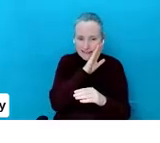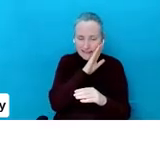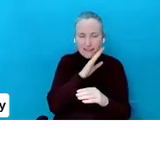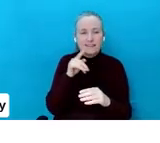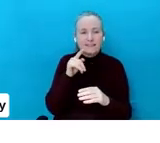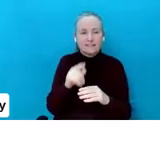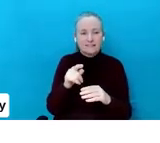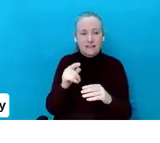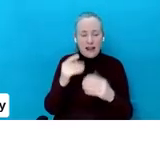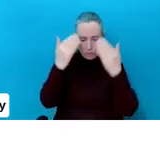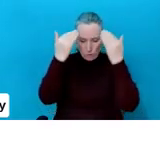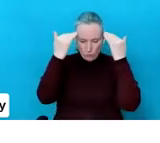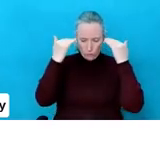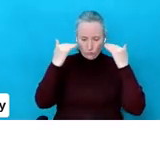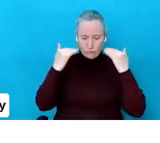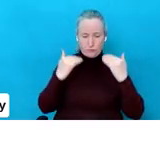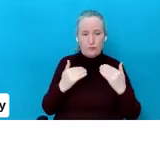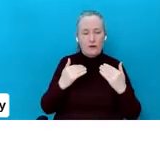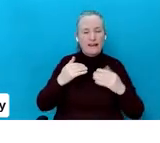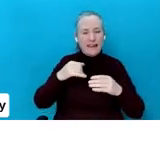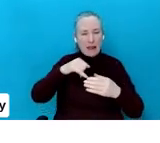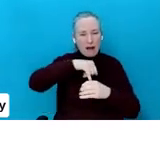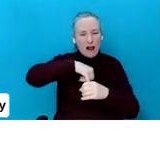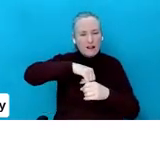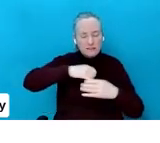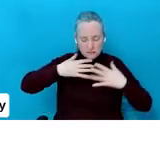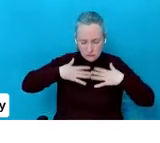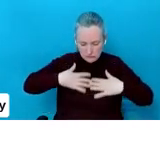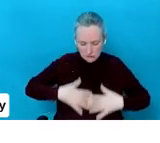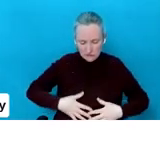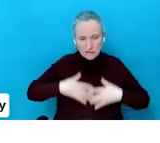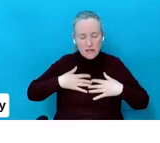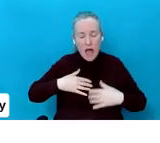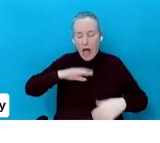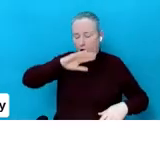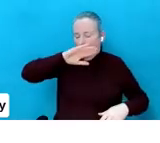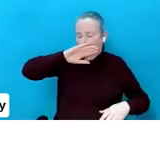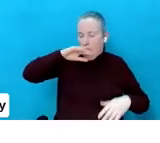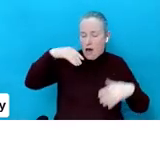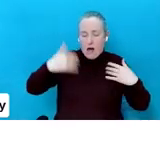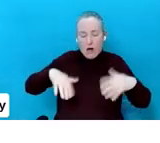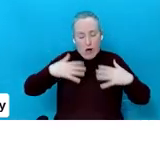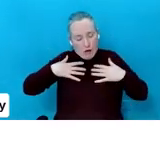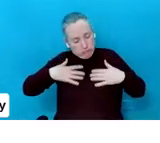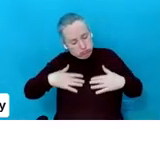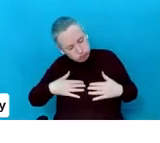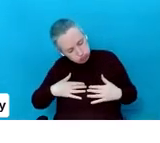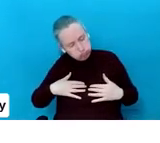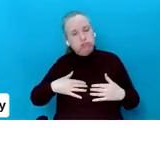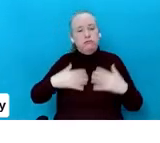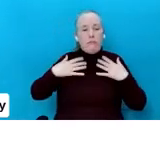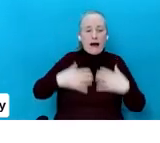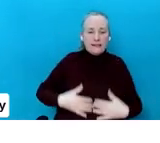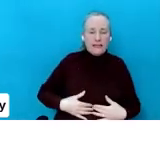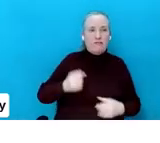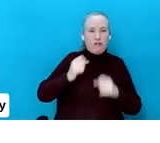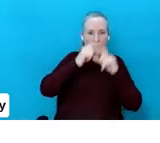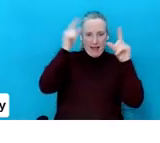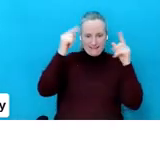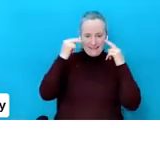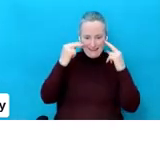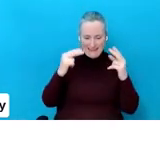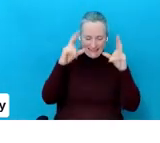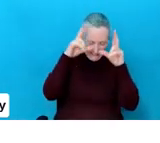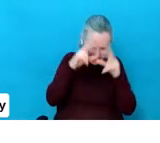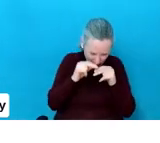melatonin secreting, to get the tiredness, the yawning, and it's time for bed. My body needs sleep. And that's the purpose